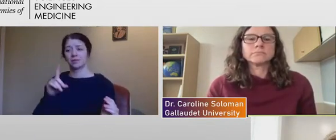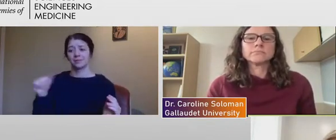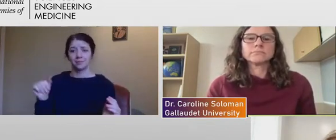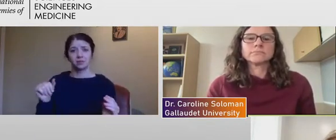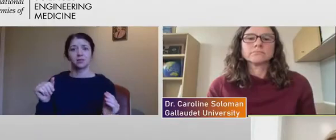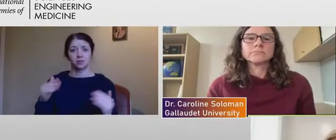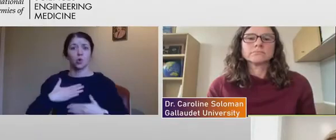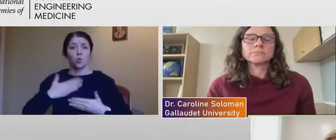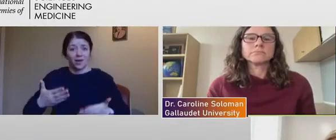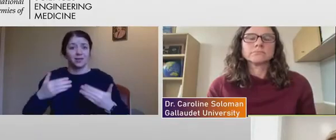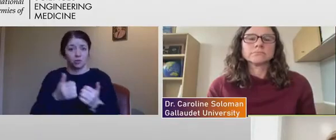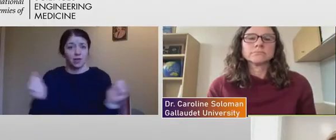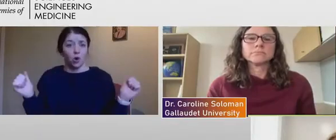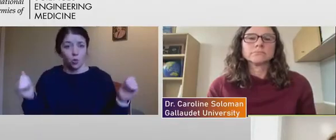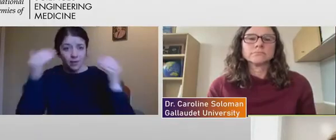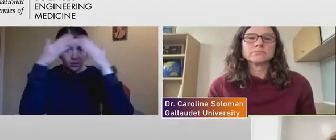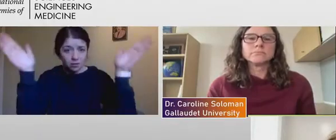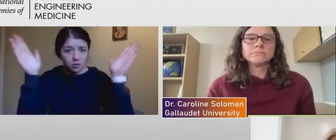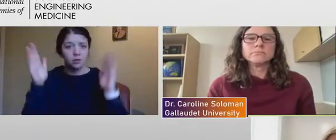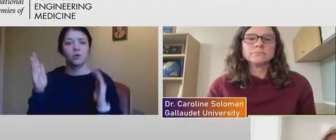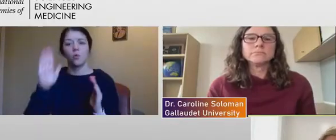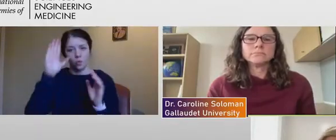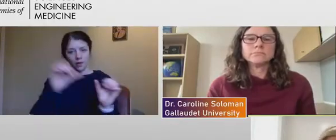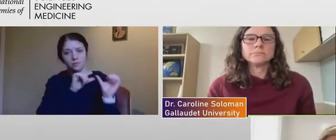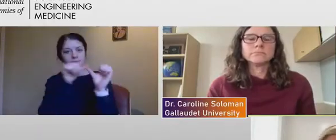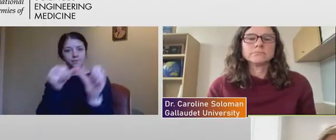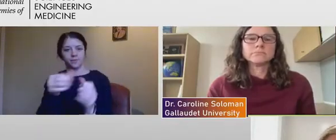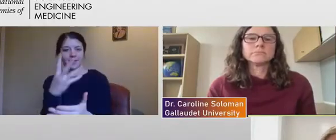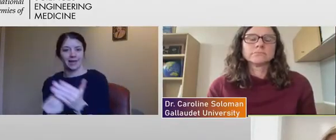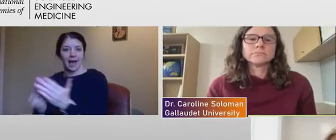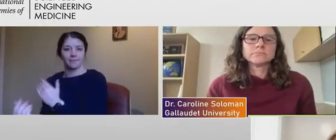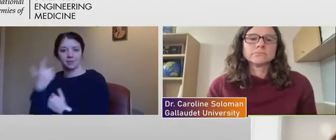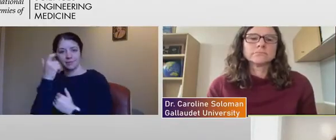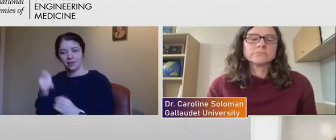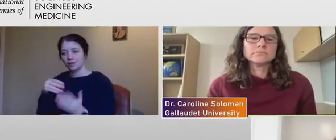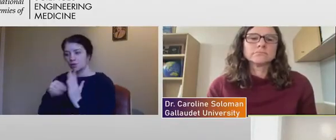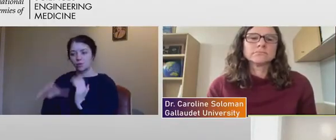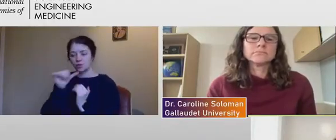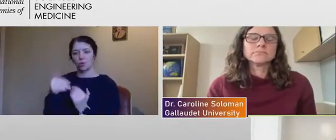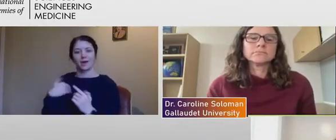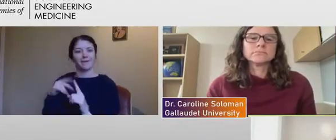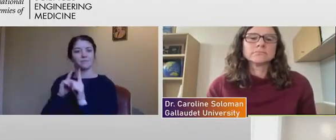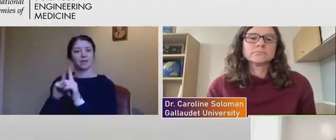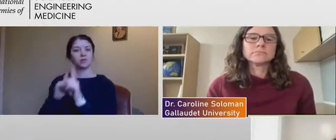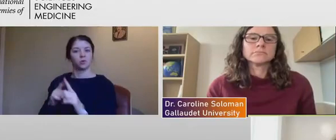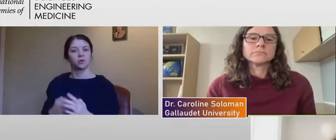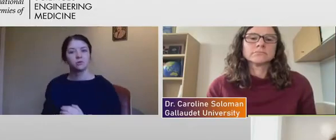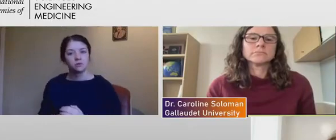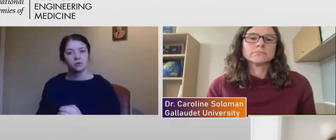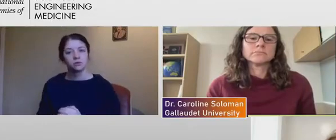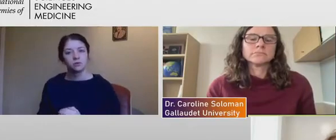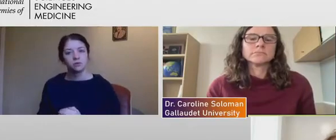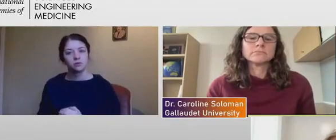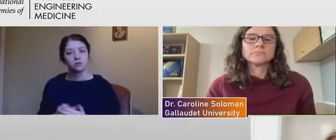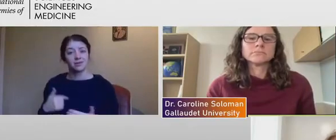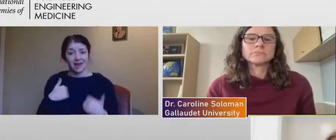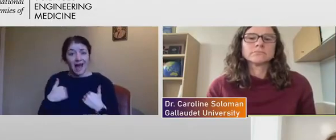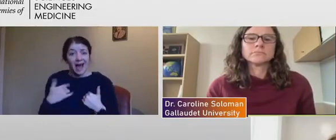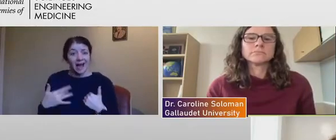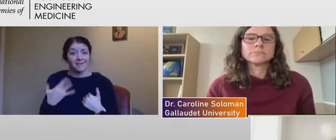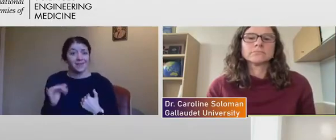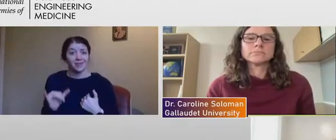perpetuate these gaps because the students don't have mentors, right? And we, I, I acutely feel that.